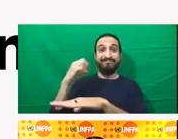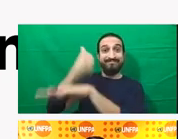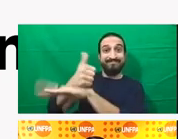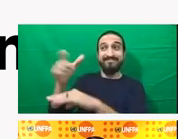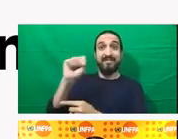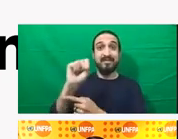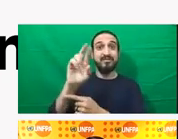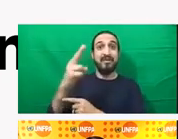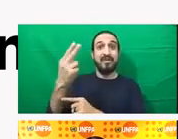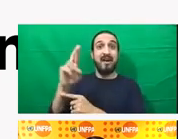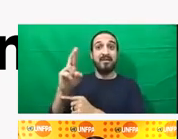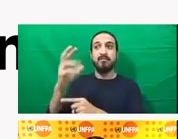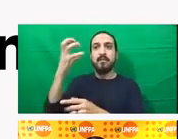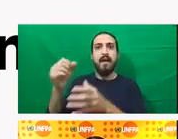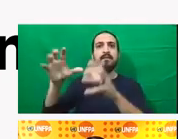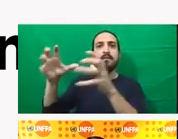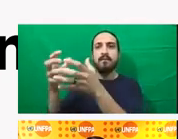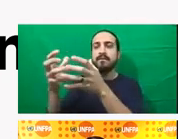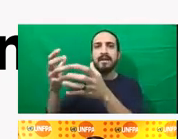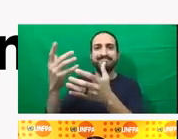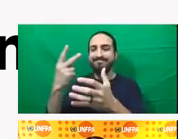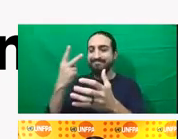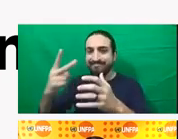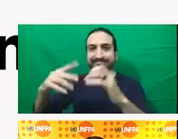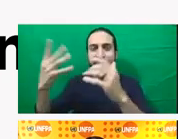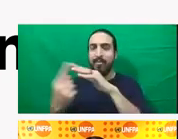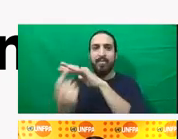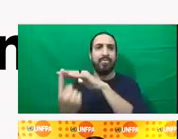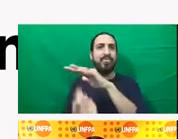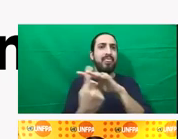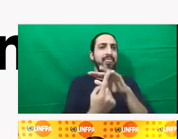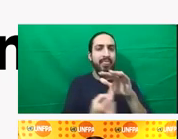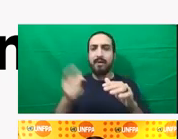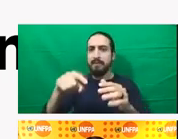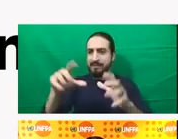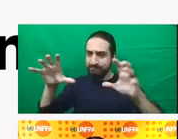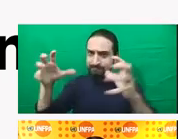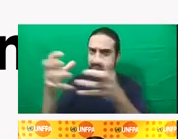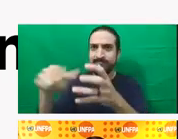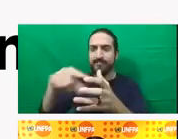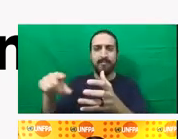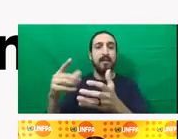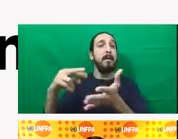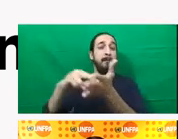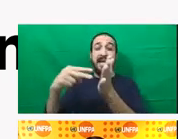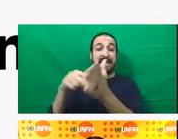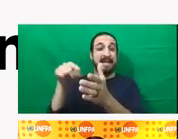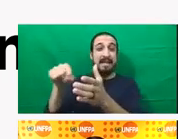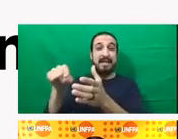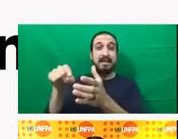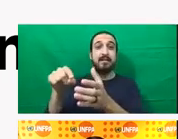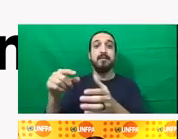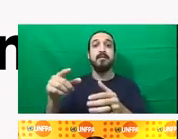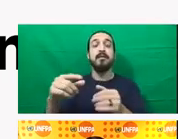collaboration. What that means is just a few examples. At the country level, we really would promote collaboration